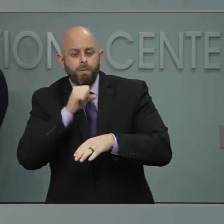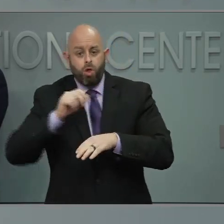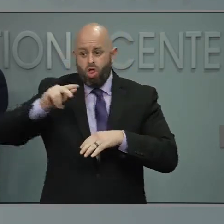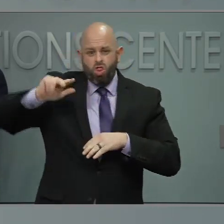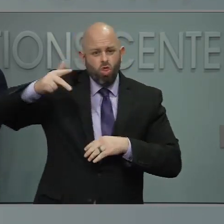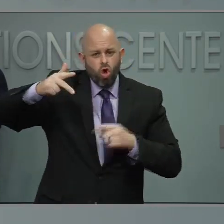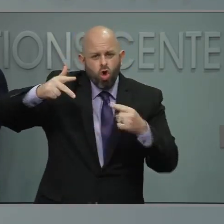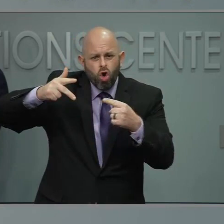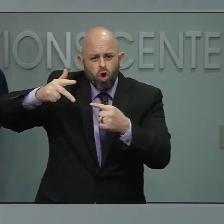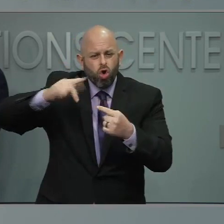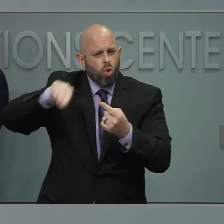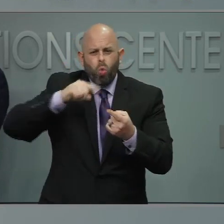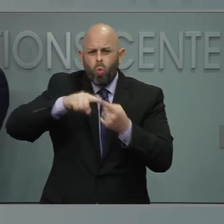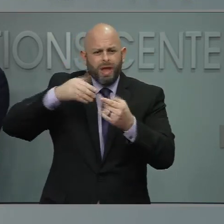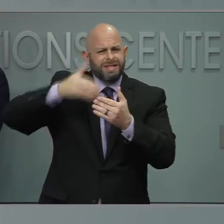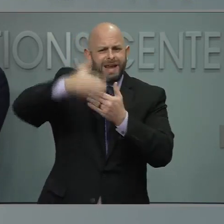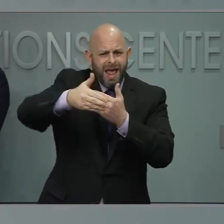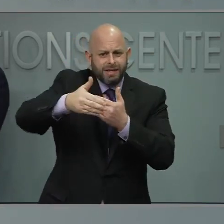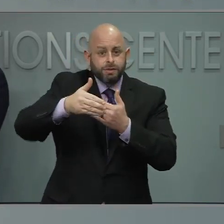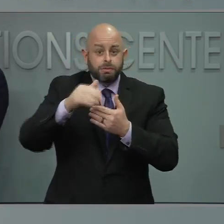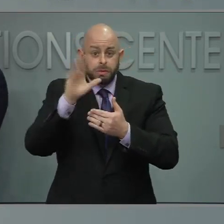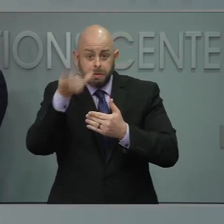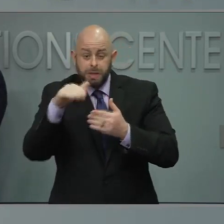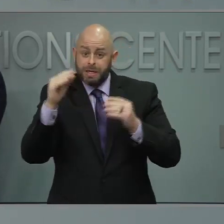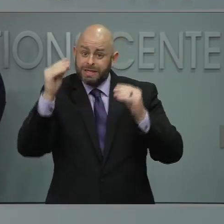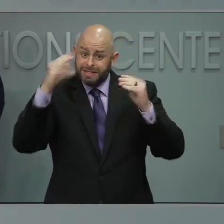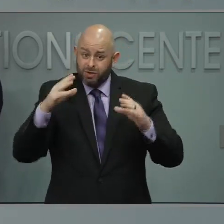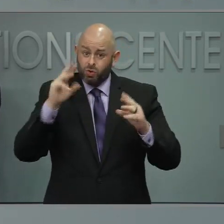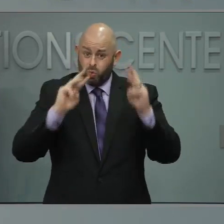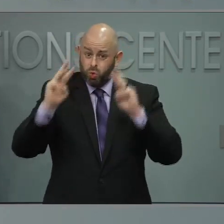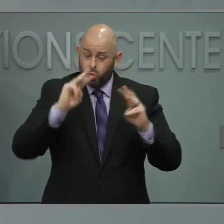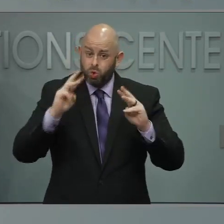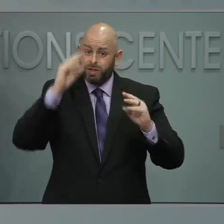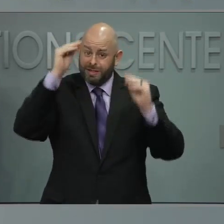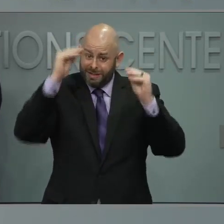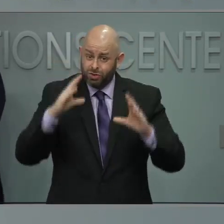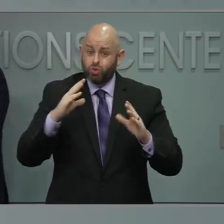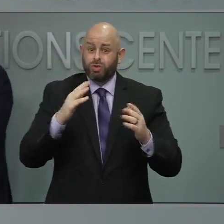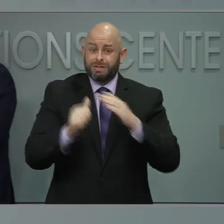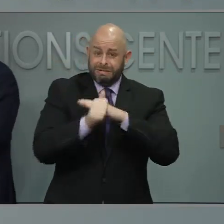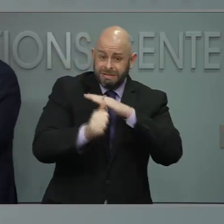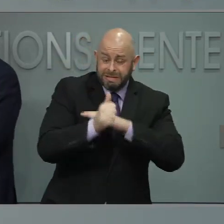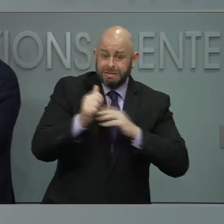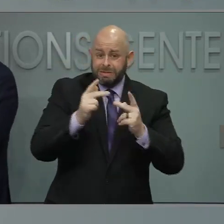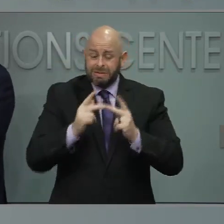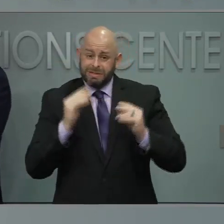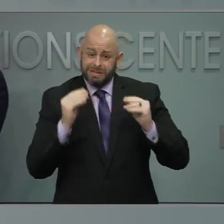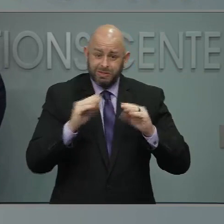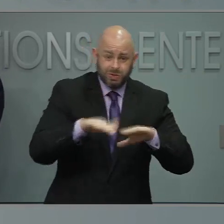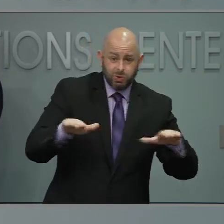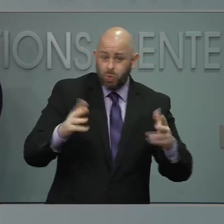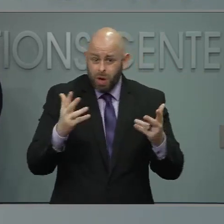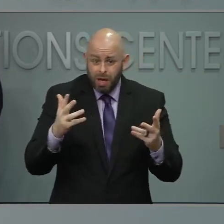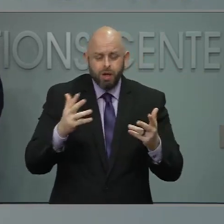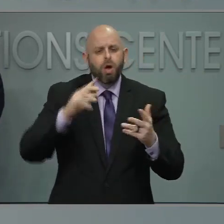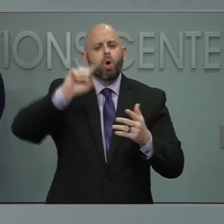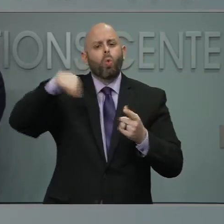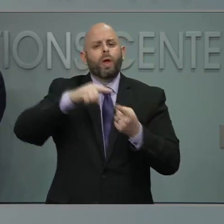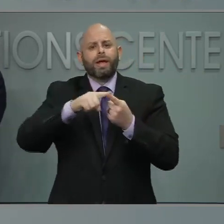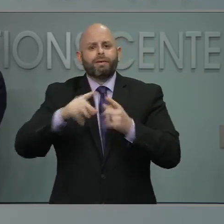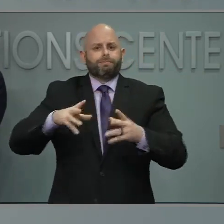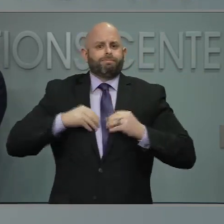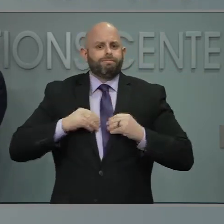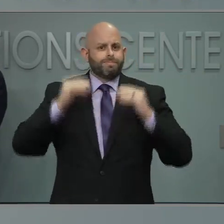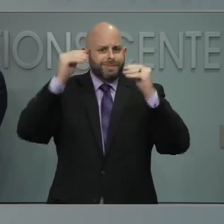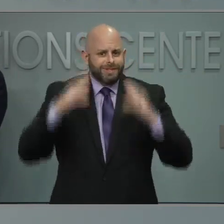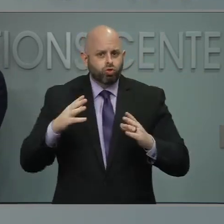teachers up into a different group, allowing them to get vaccinated earlier? Thanks for that